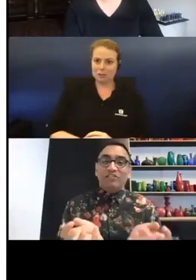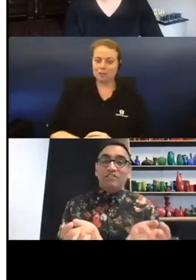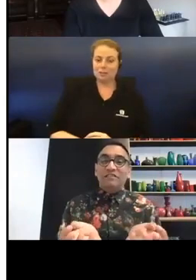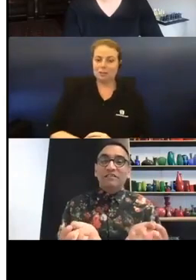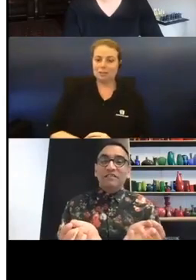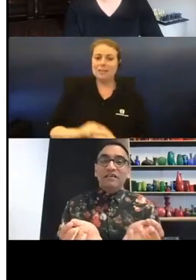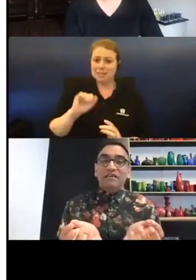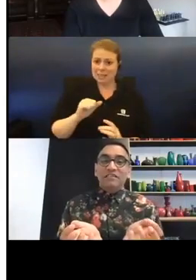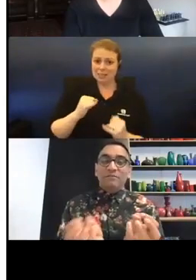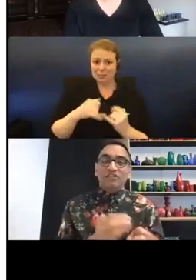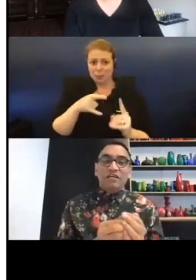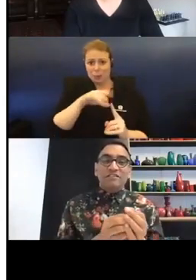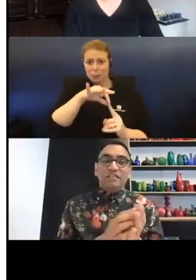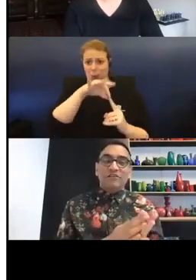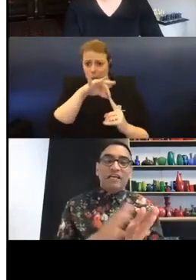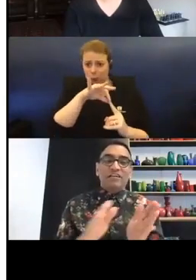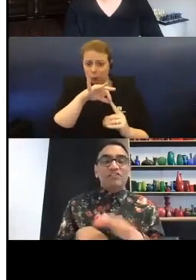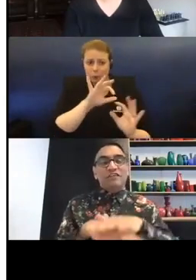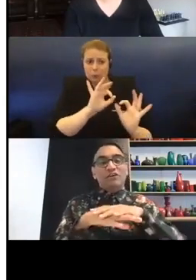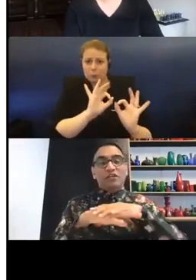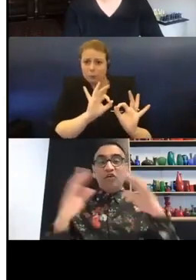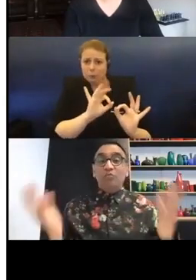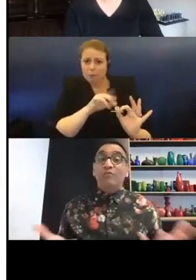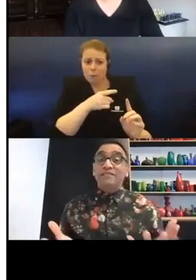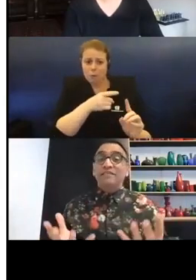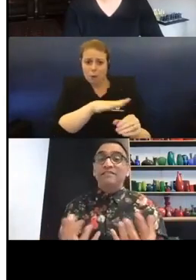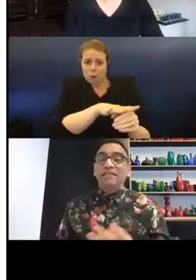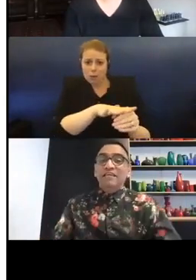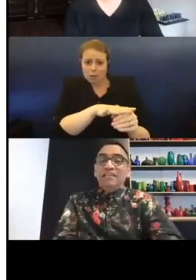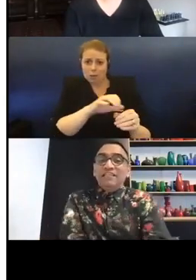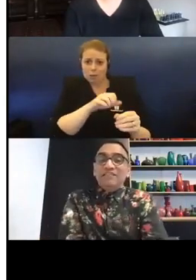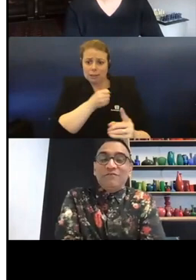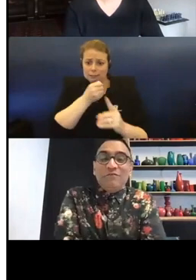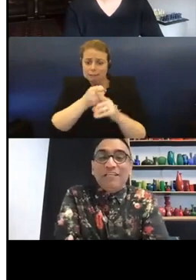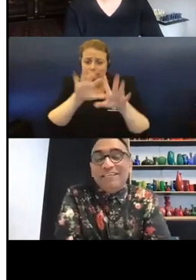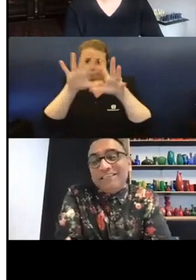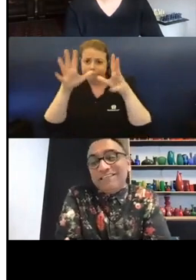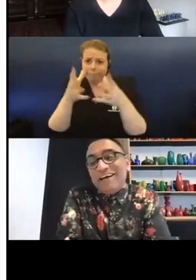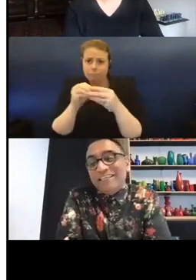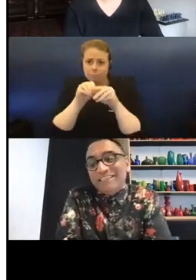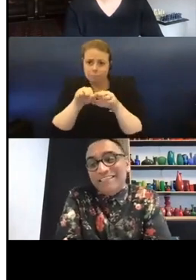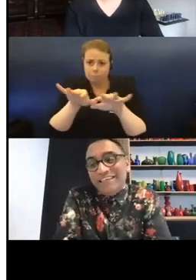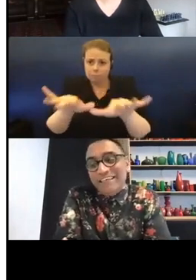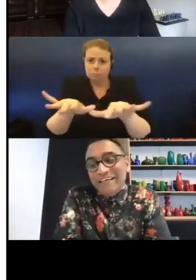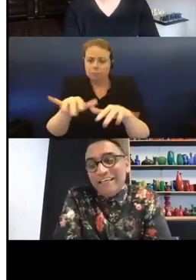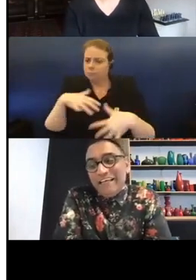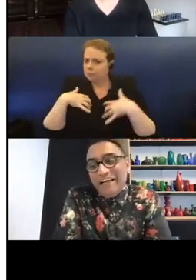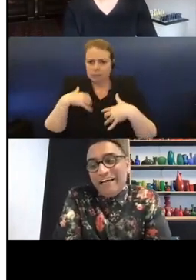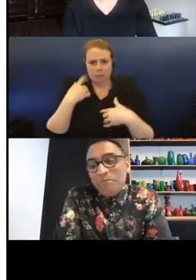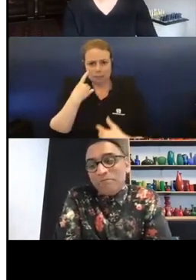specialist, specialised to the location, they've got a global resonance. And that's really exciting to see.